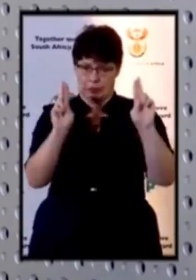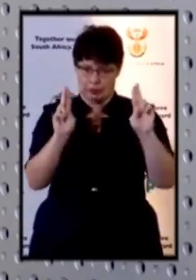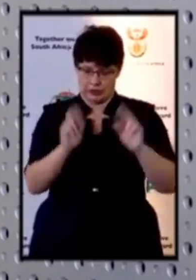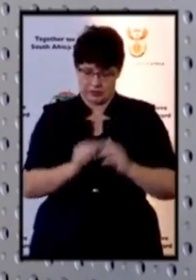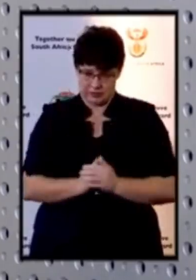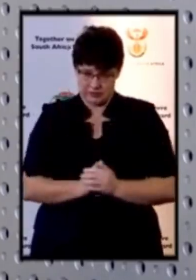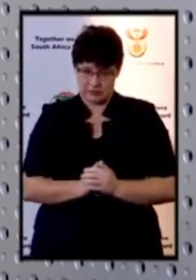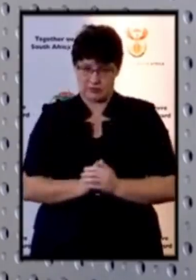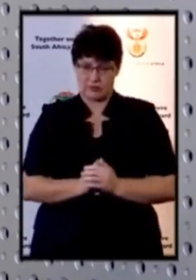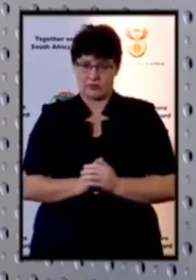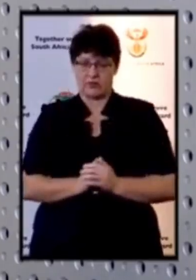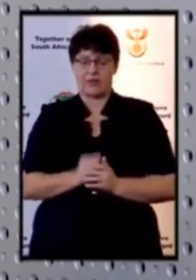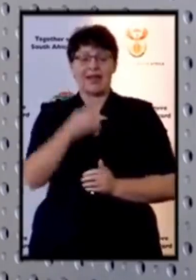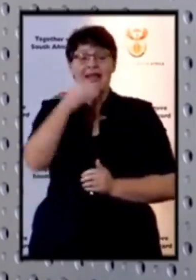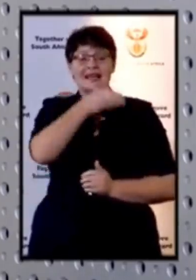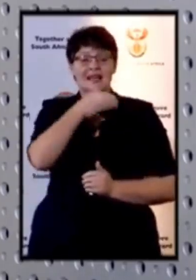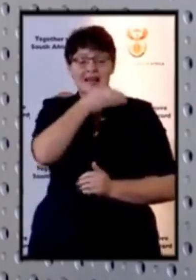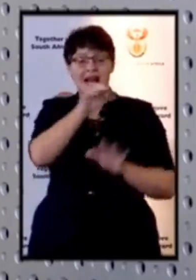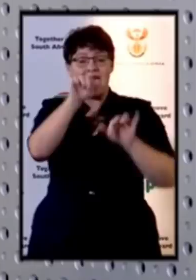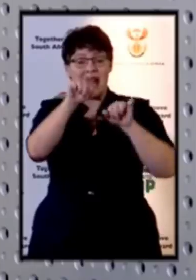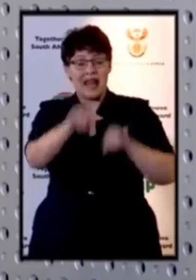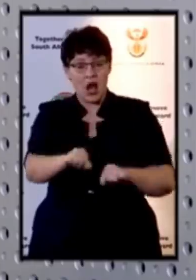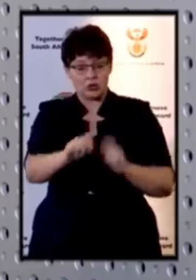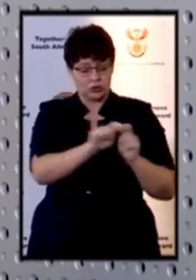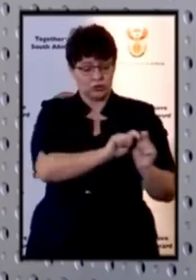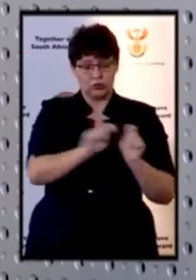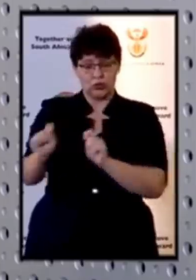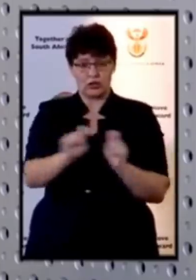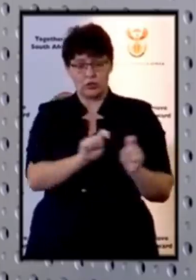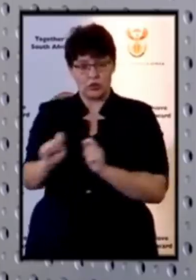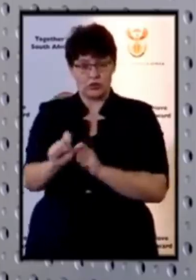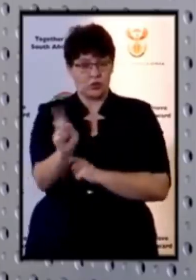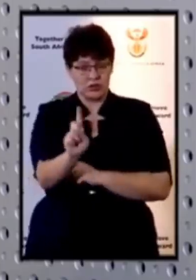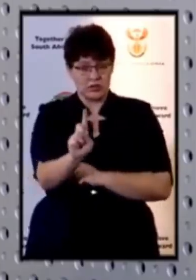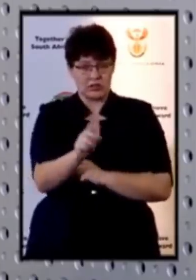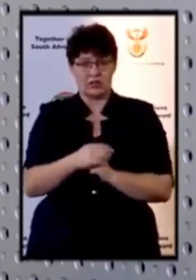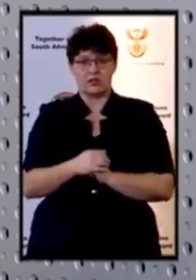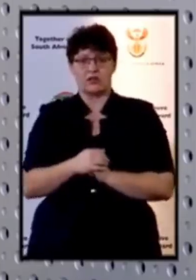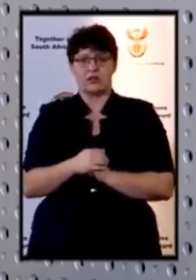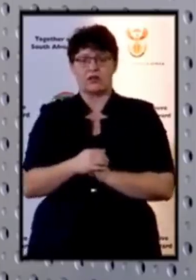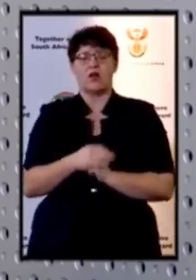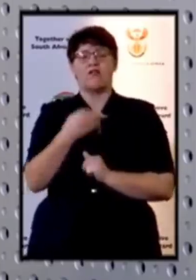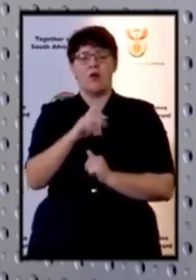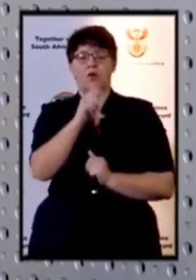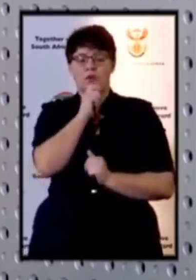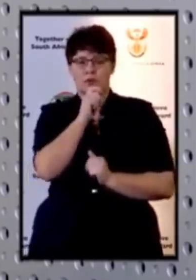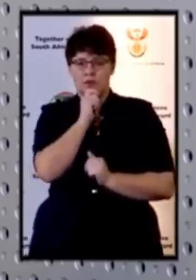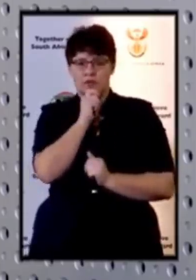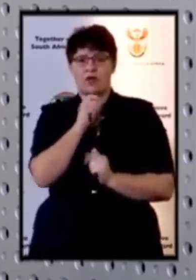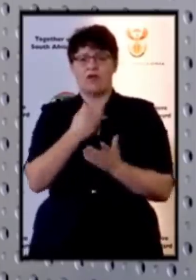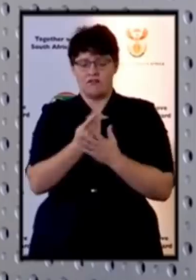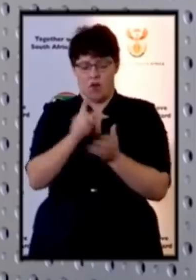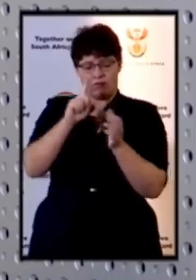the only alcohol that is allowed to be transported is the one that is used for commercial purposes for our